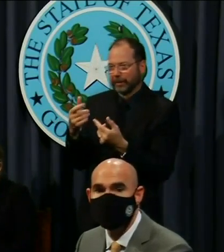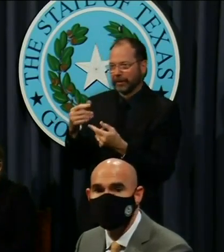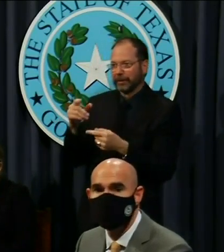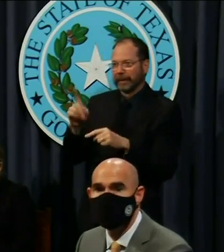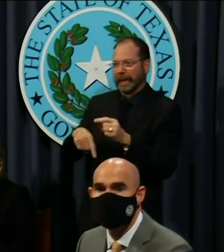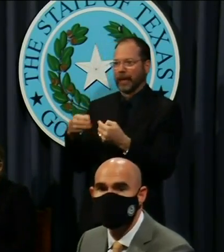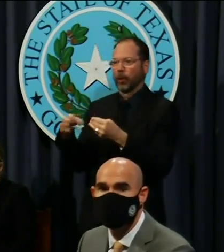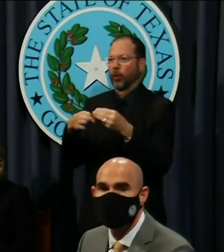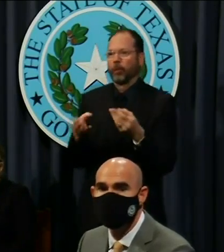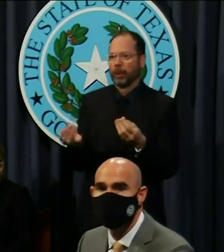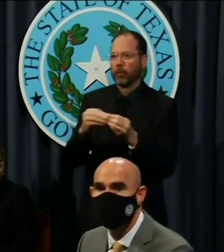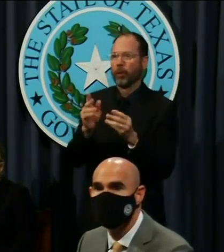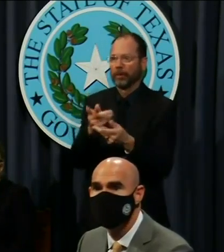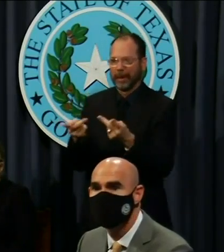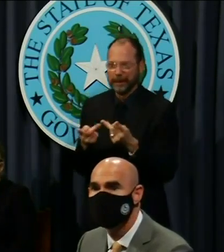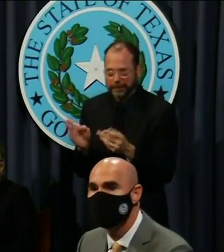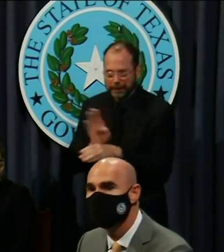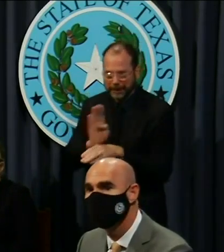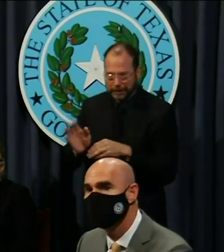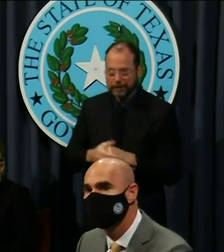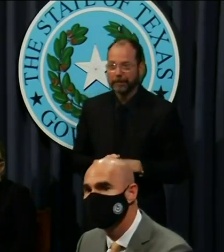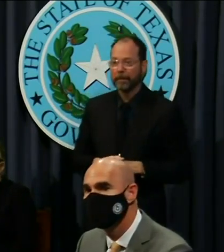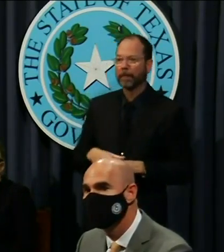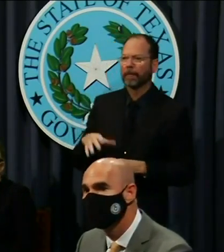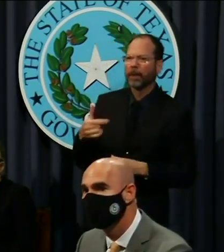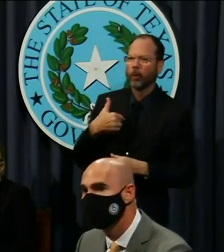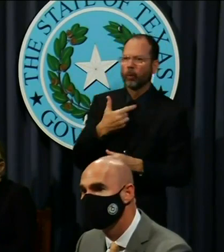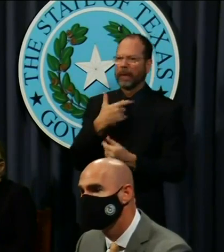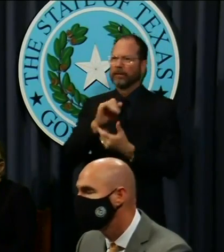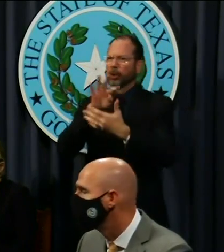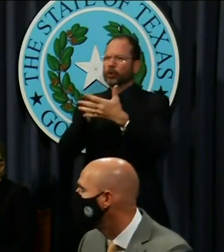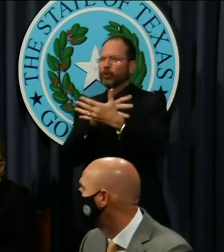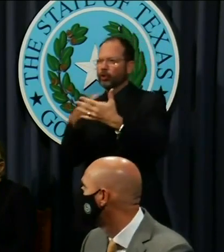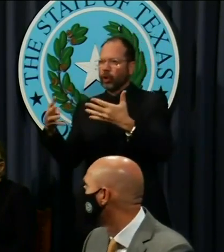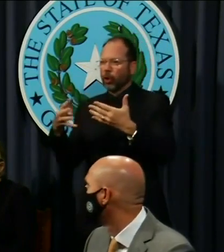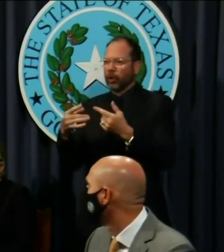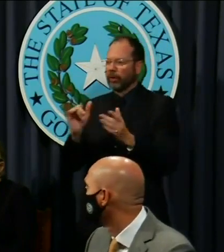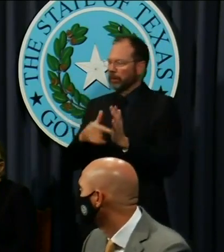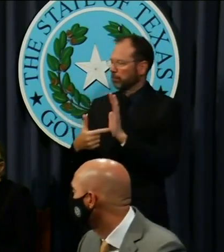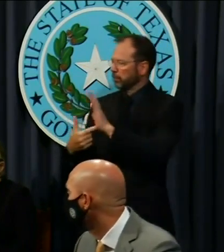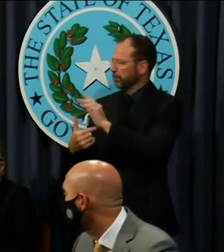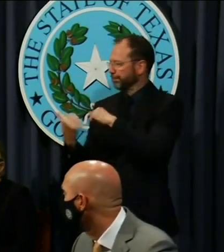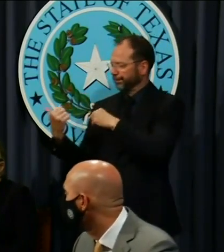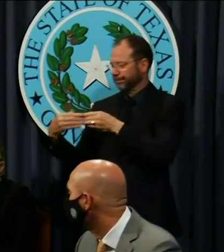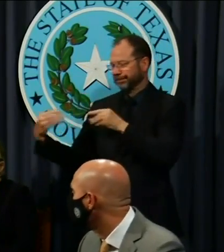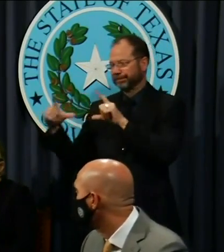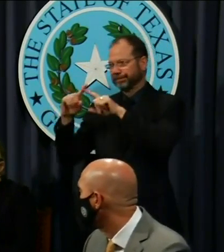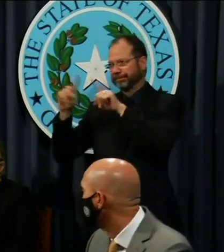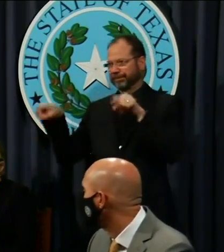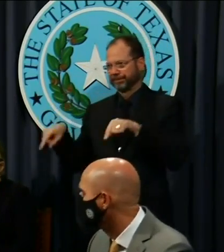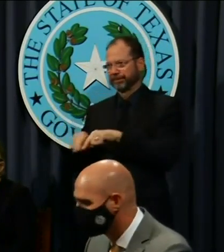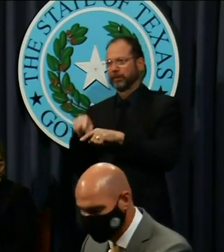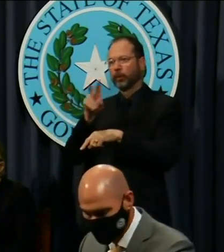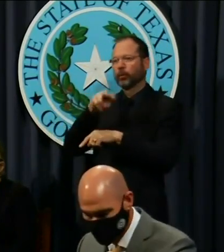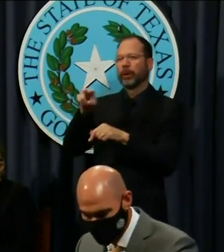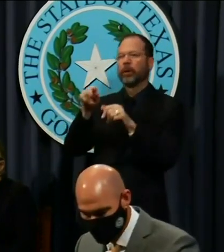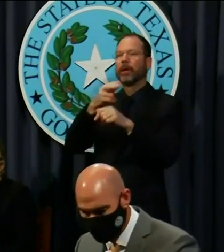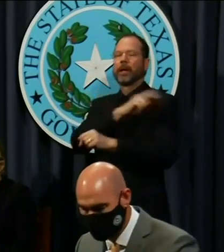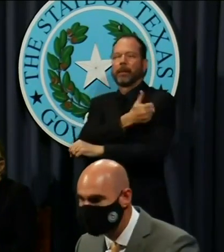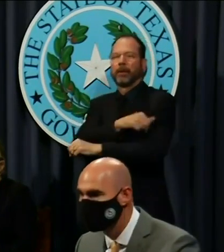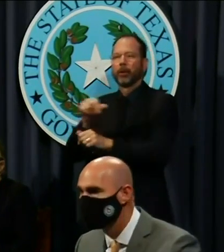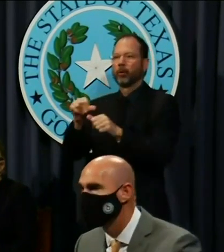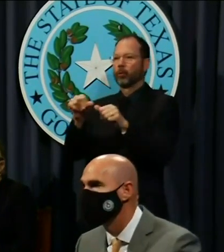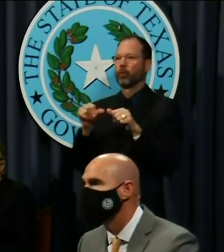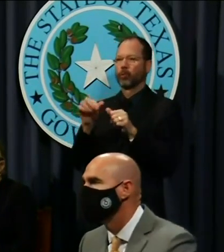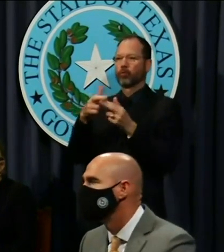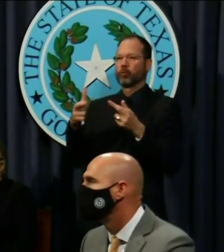To explain how this works, we present this chart to you. This chart shows the 22 hospital regions in